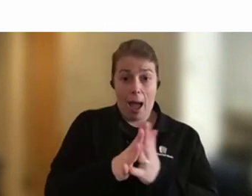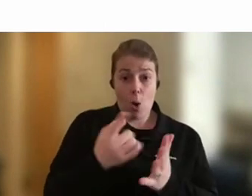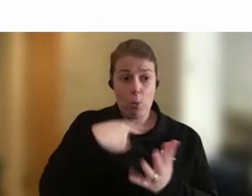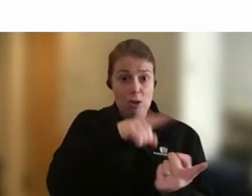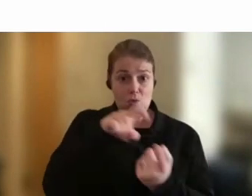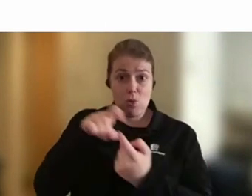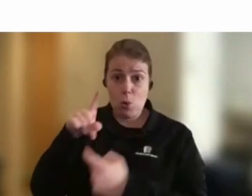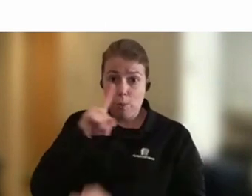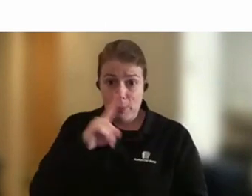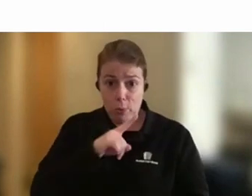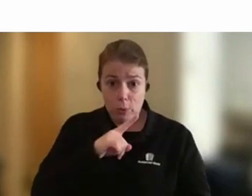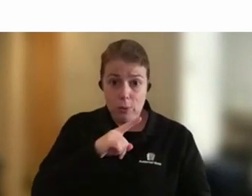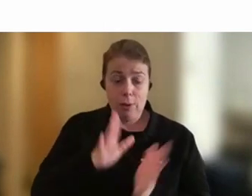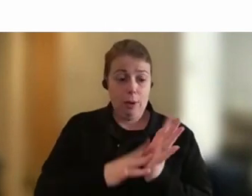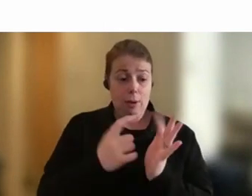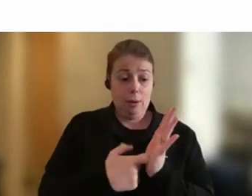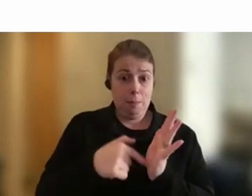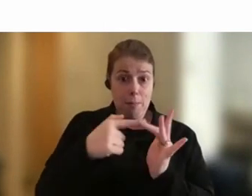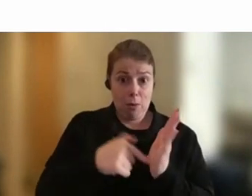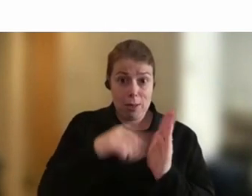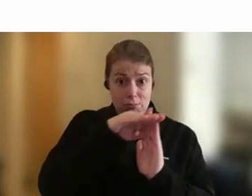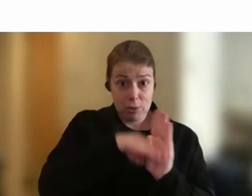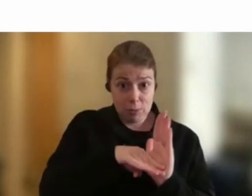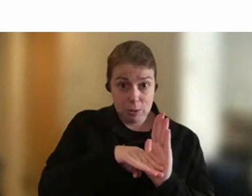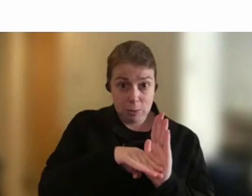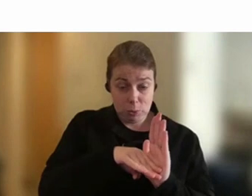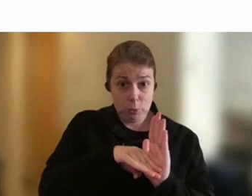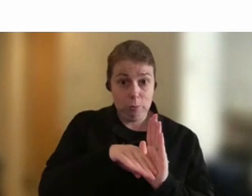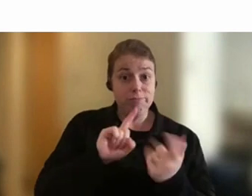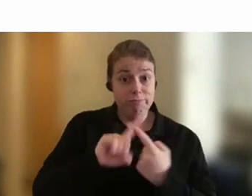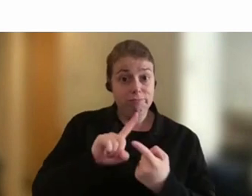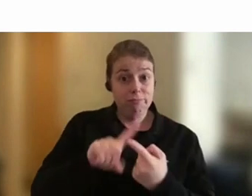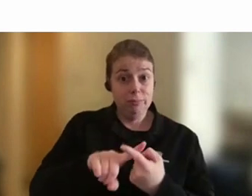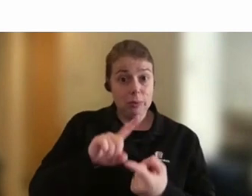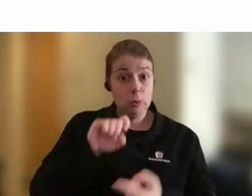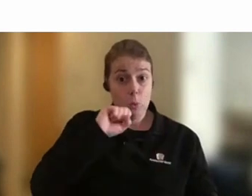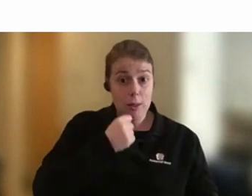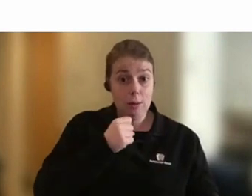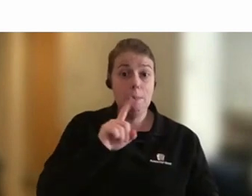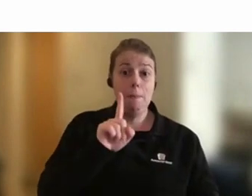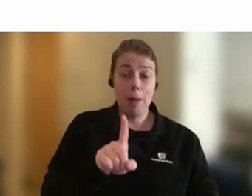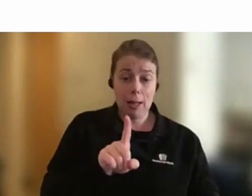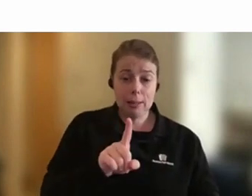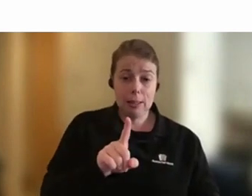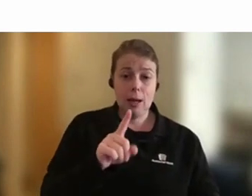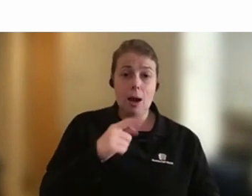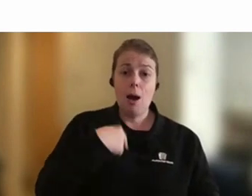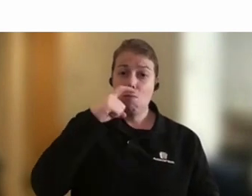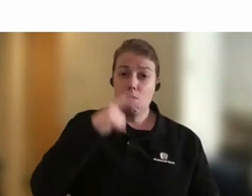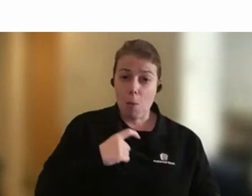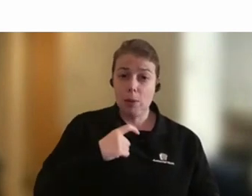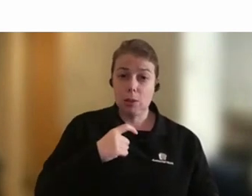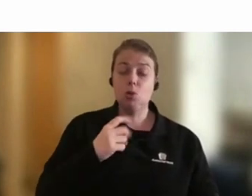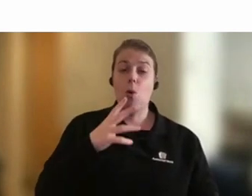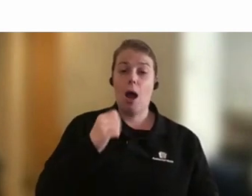The merit principle is going to remain at the core. But I think what I'm going to do is guarantee to go and have a better look